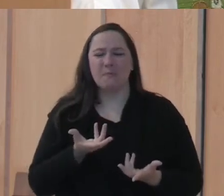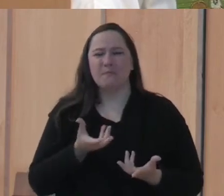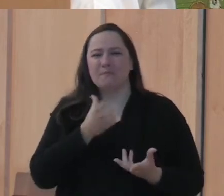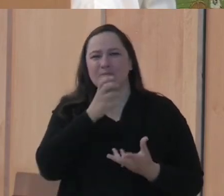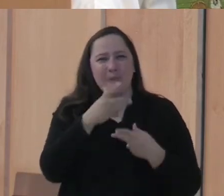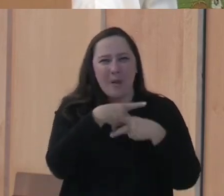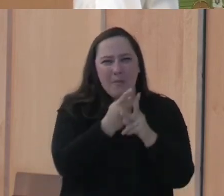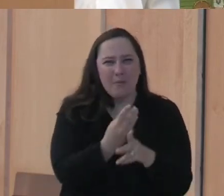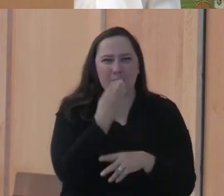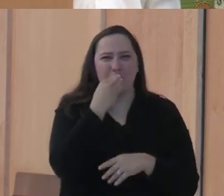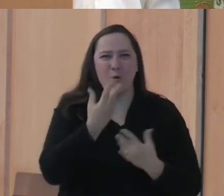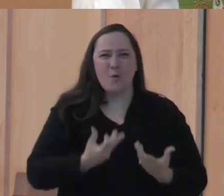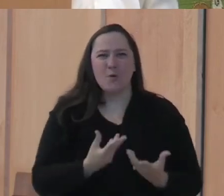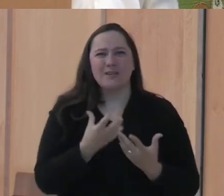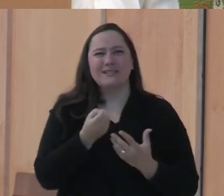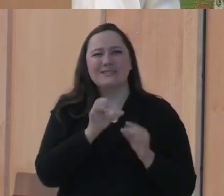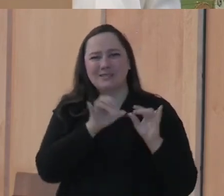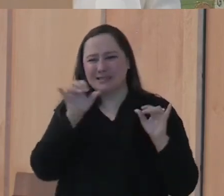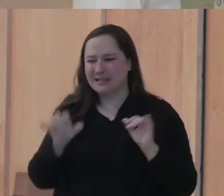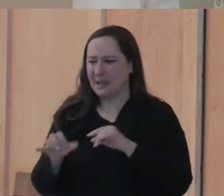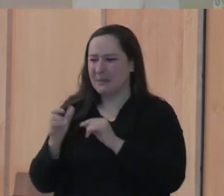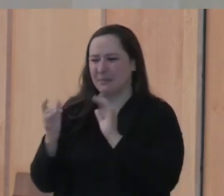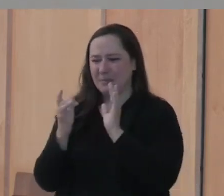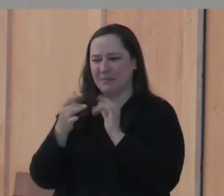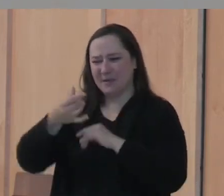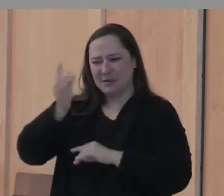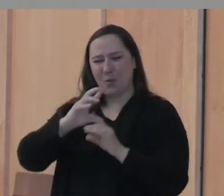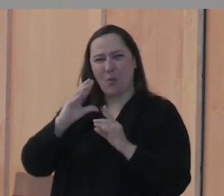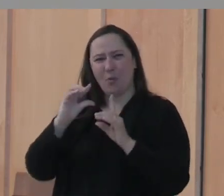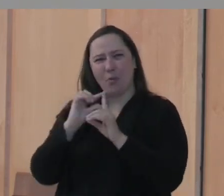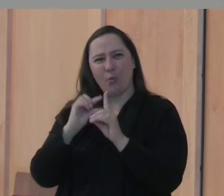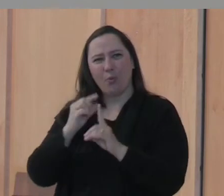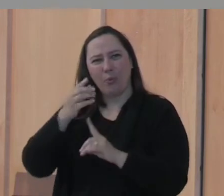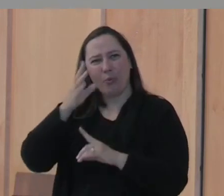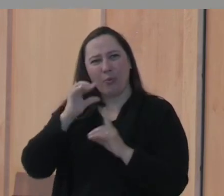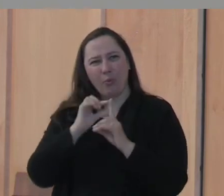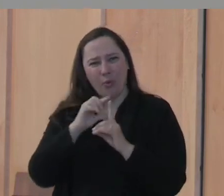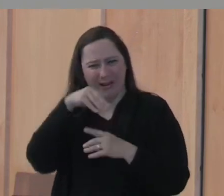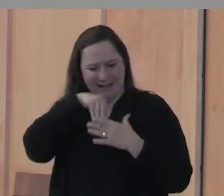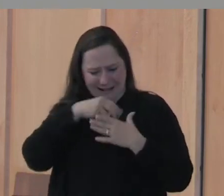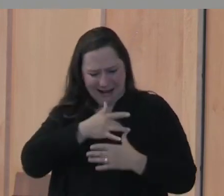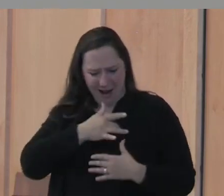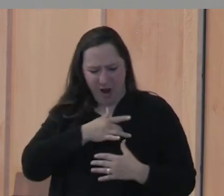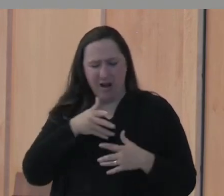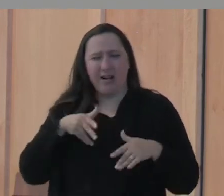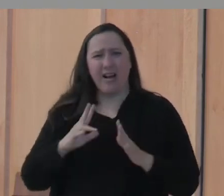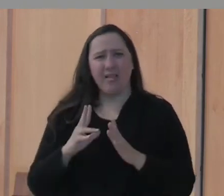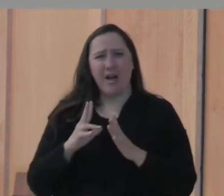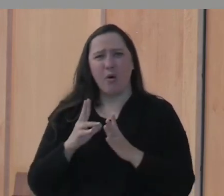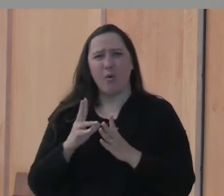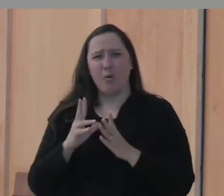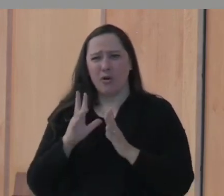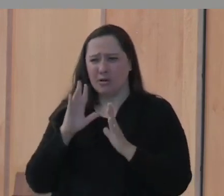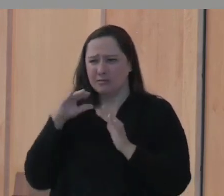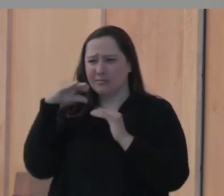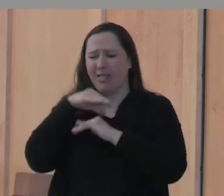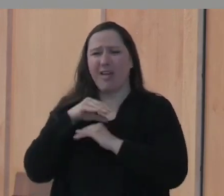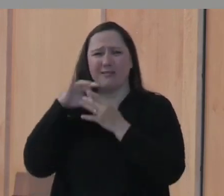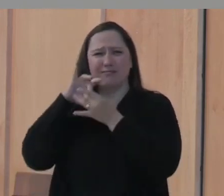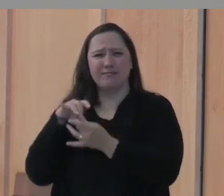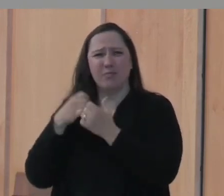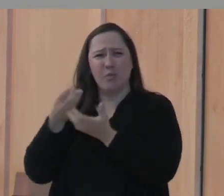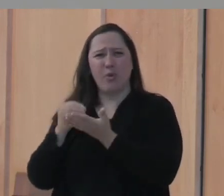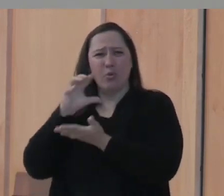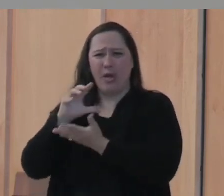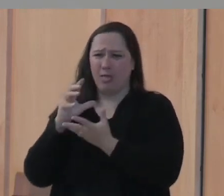And Jesus says, that's the way the word of God is in our hearts if we allow the worries of this life, the deceitfulness of wealth, to choke it.